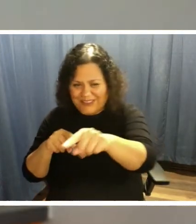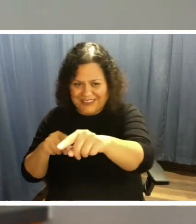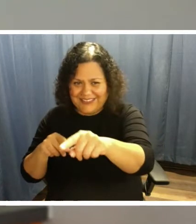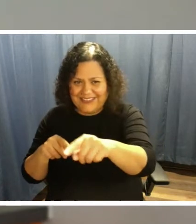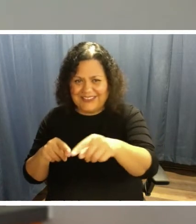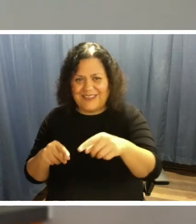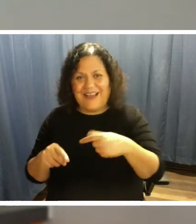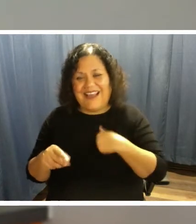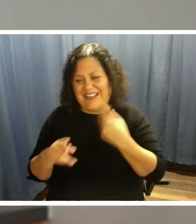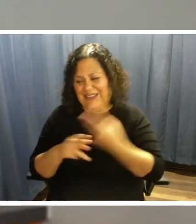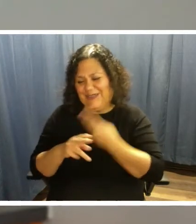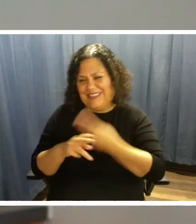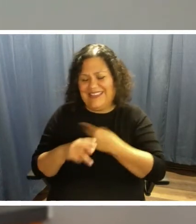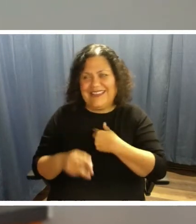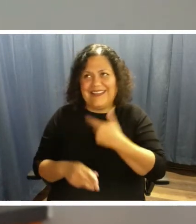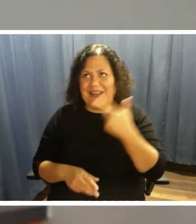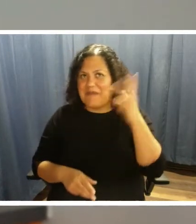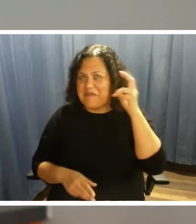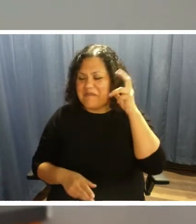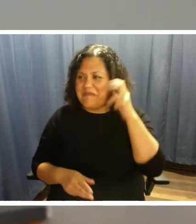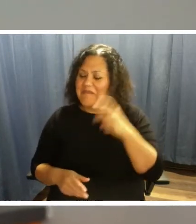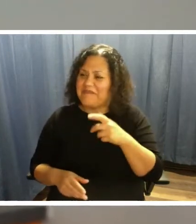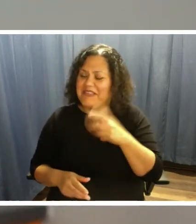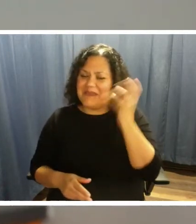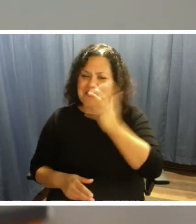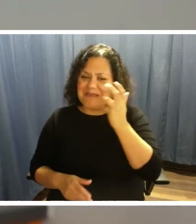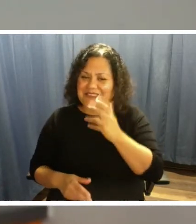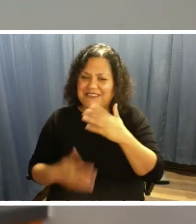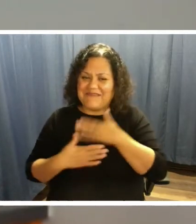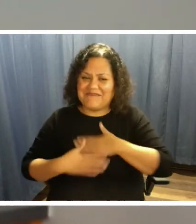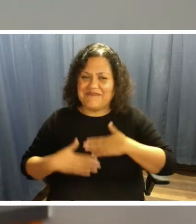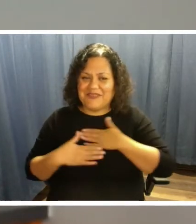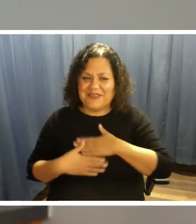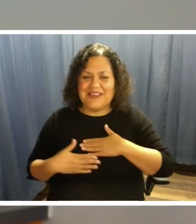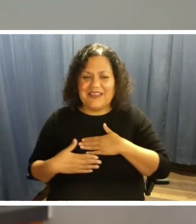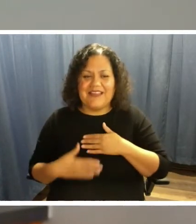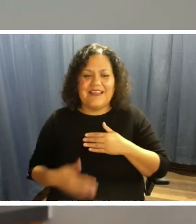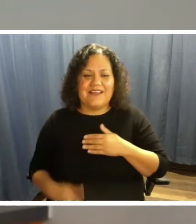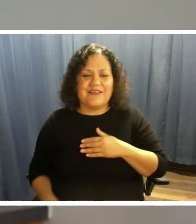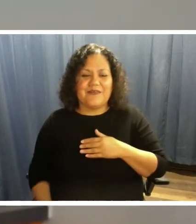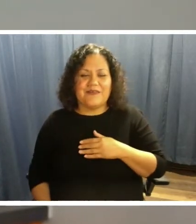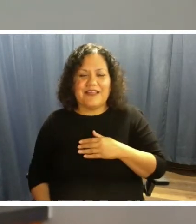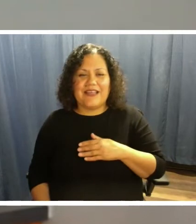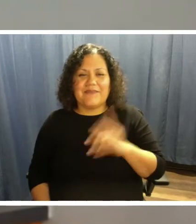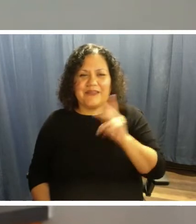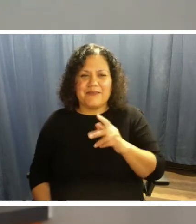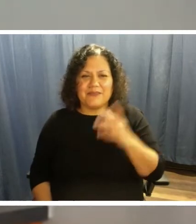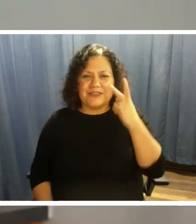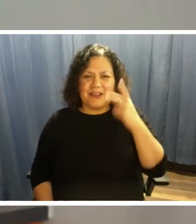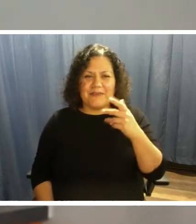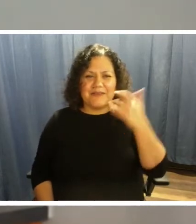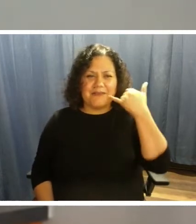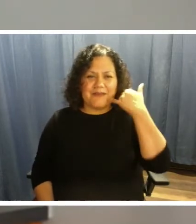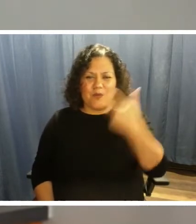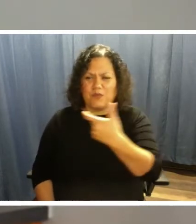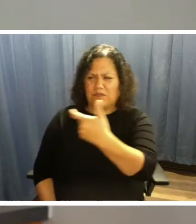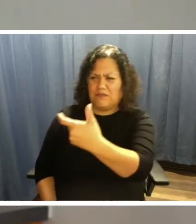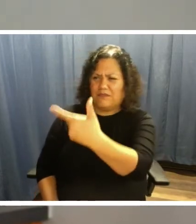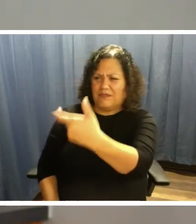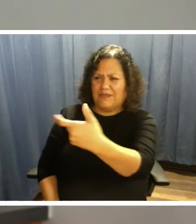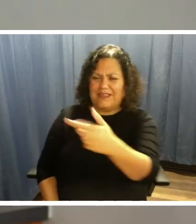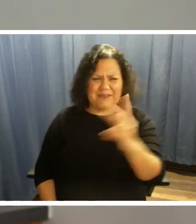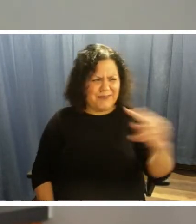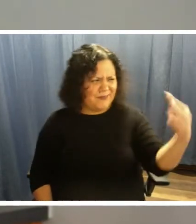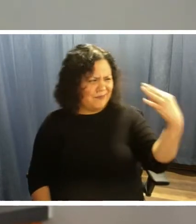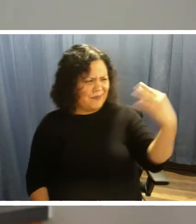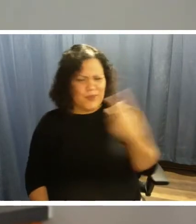just to be amazing. And people see me aiming this at the sign and they say, what are you doing? And I show them. I said, the bus is going to be